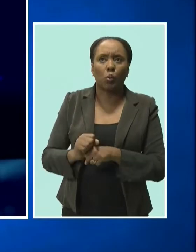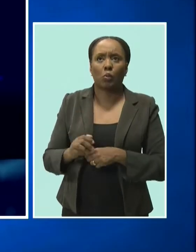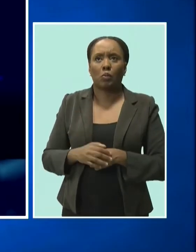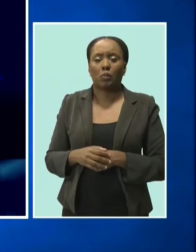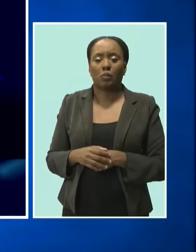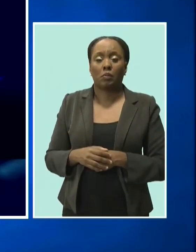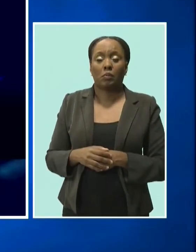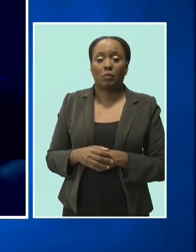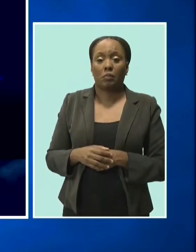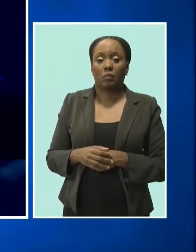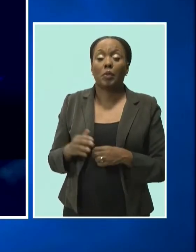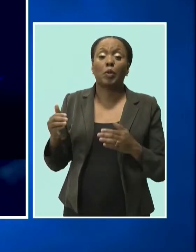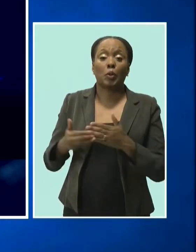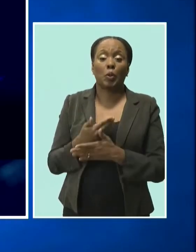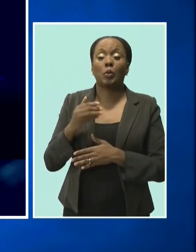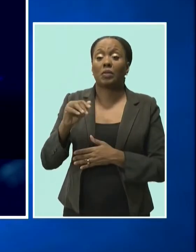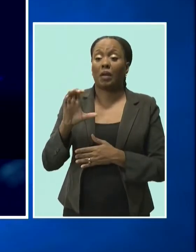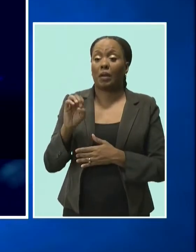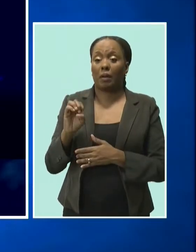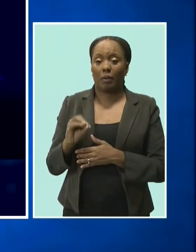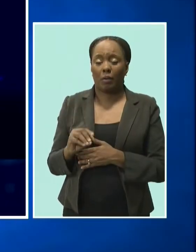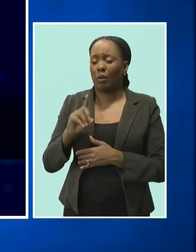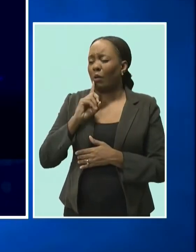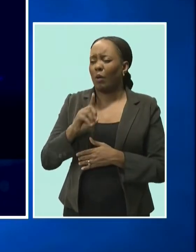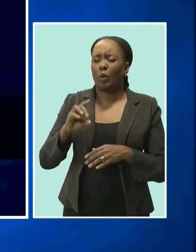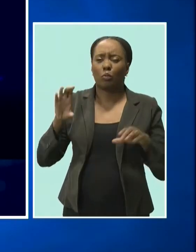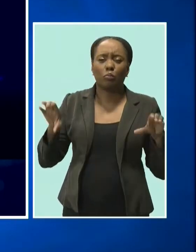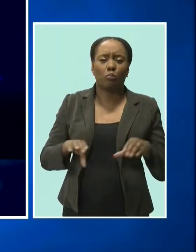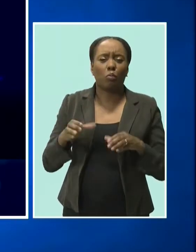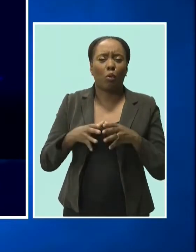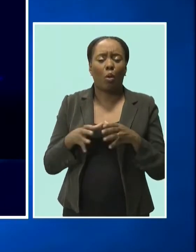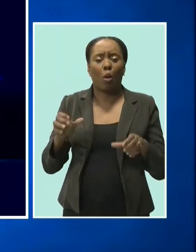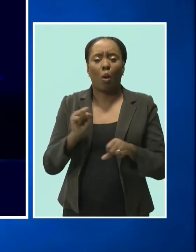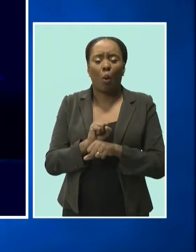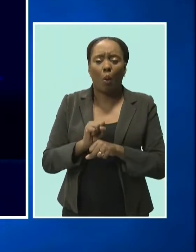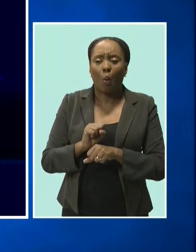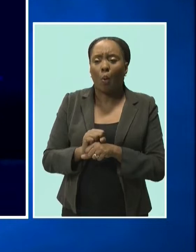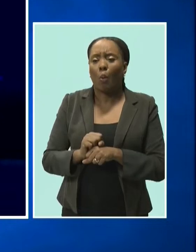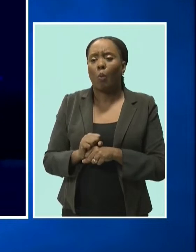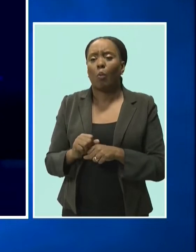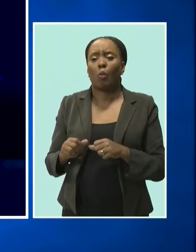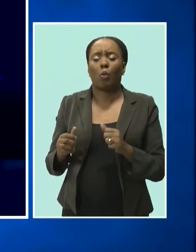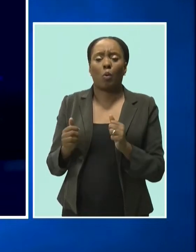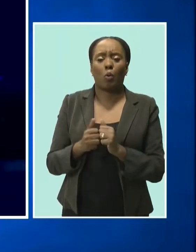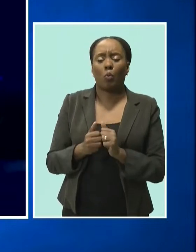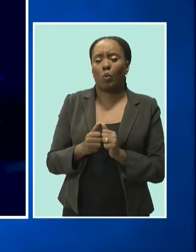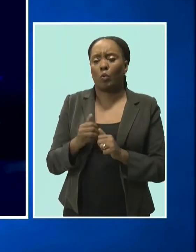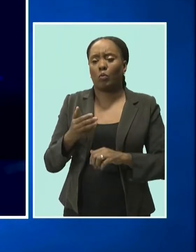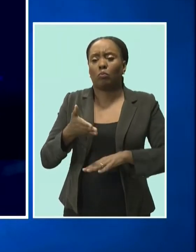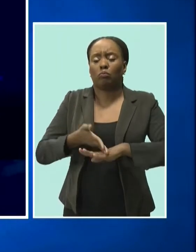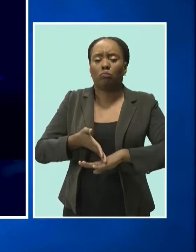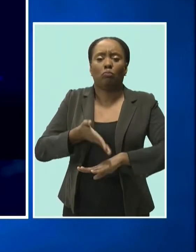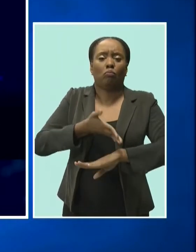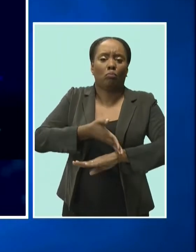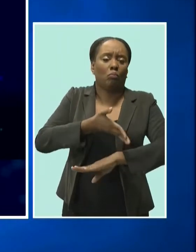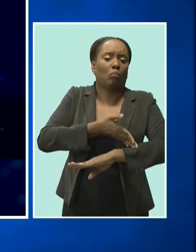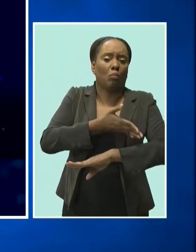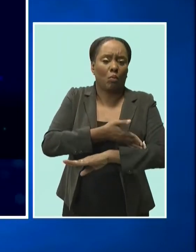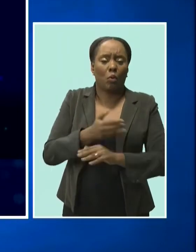was recognised for the work he's done on building resilience among small businesses in his previous